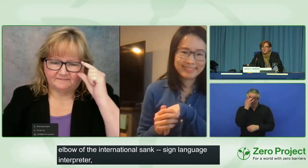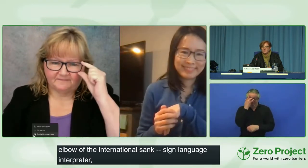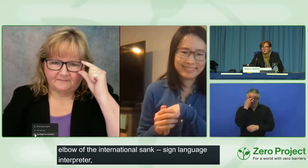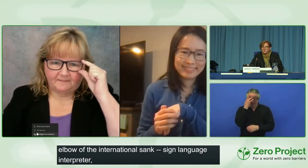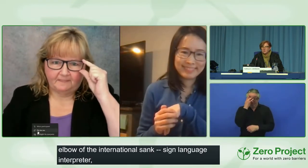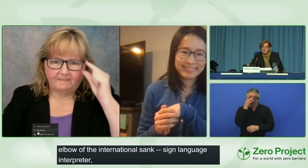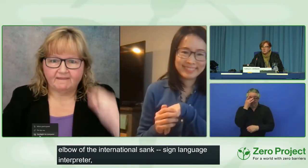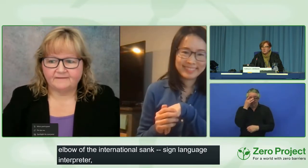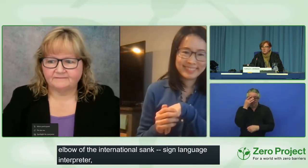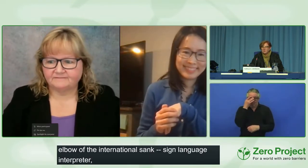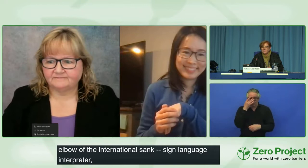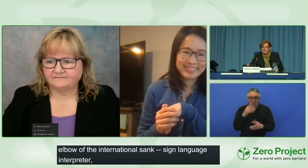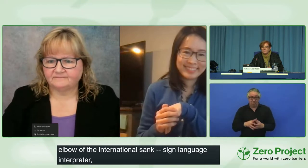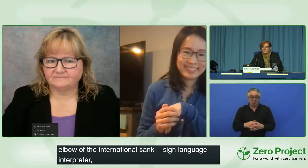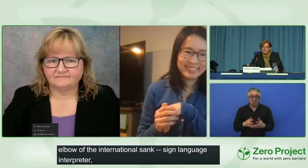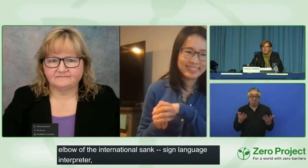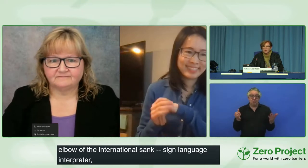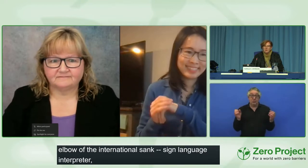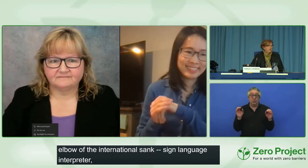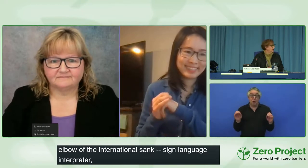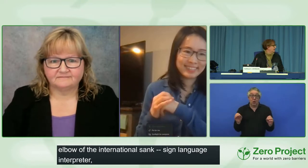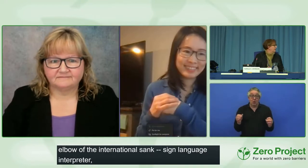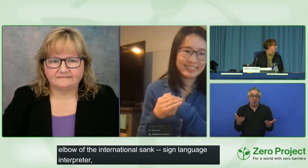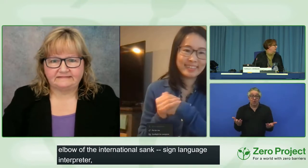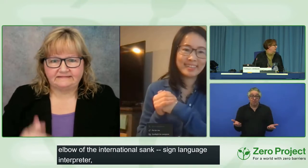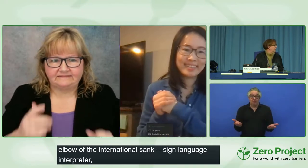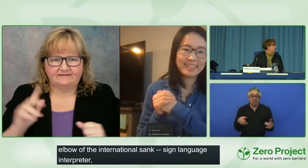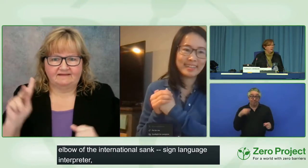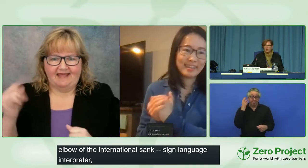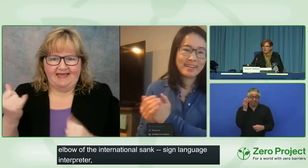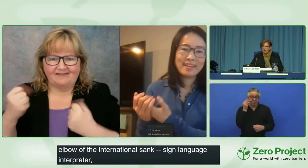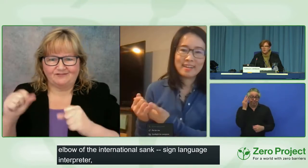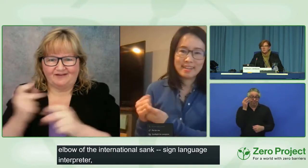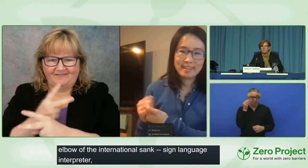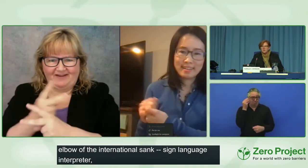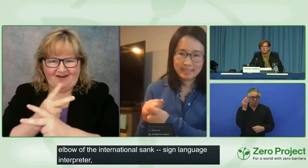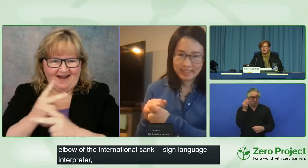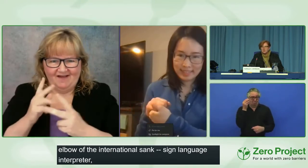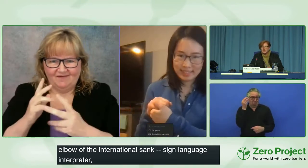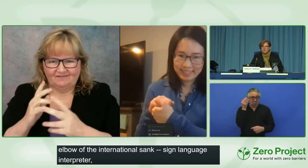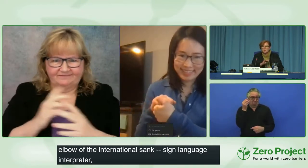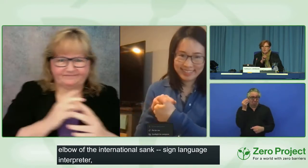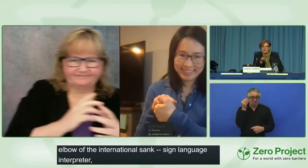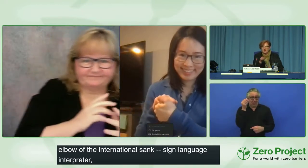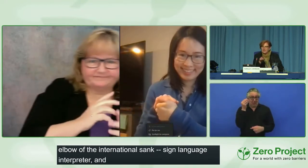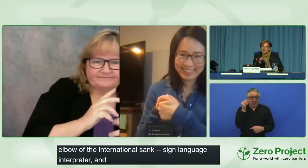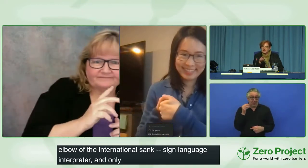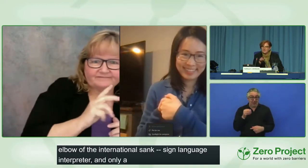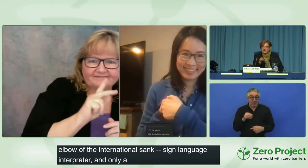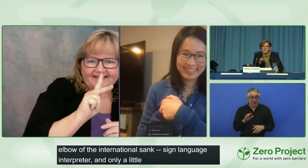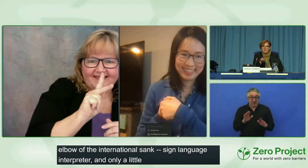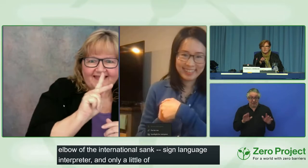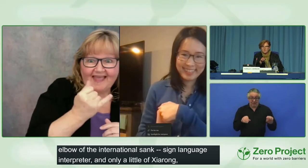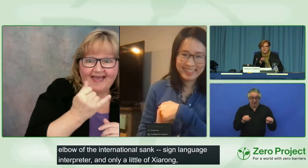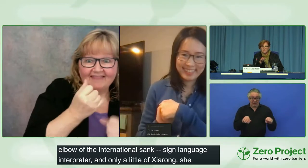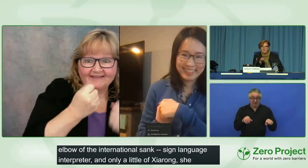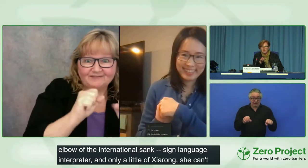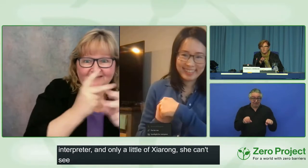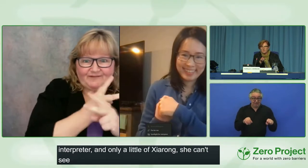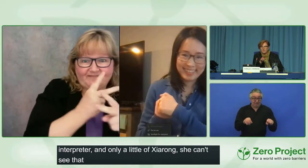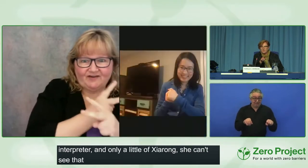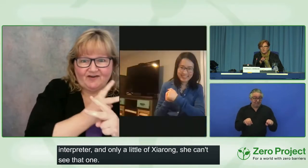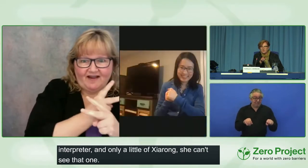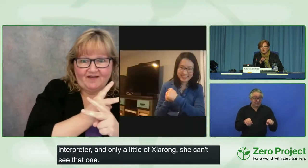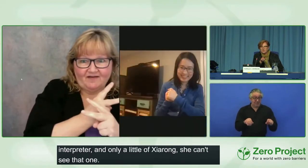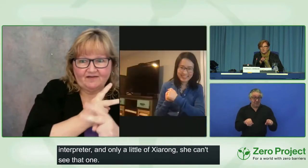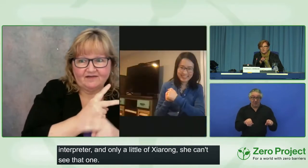So, well, um, um, um, um. Okay. So Xiaorong, let's, yeah, does it work if